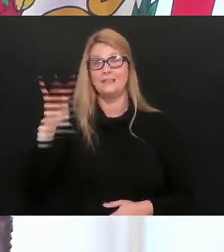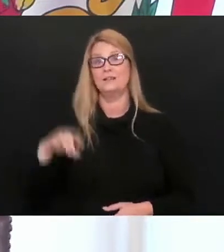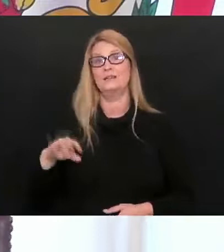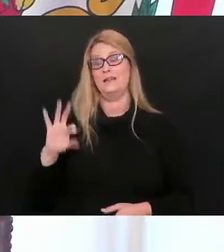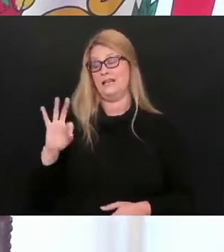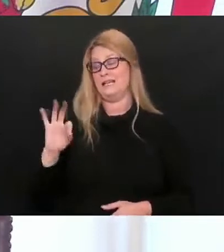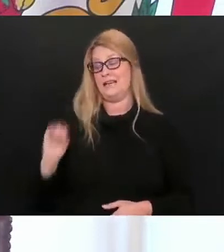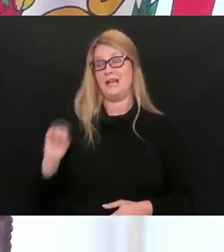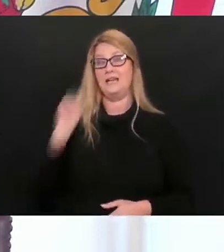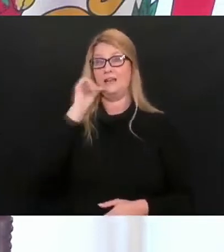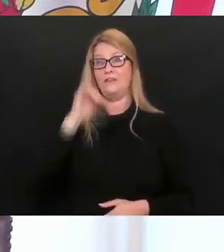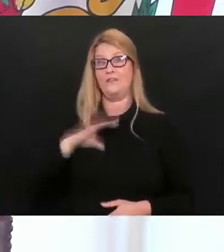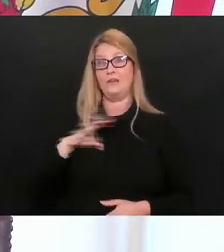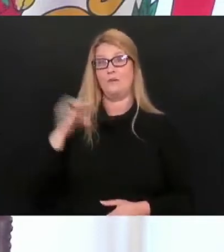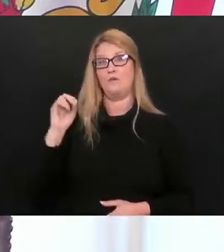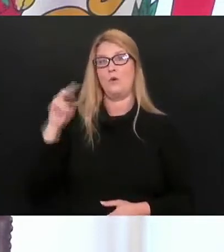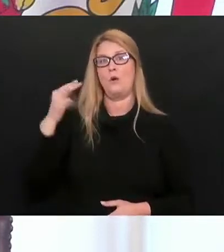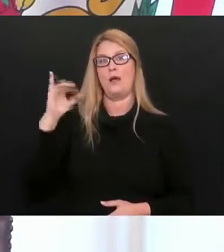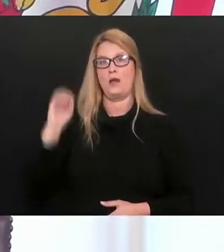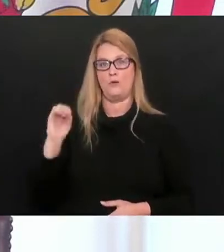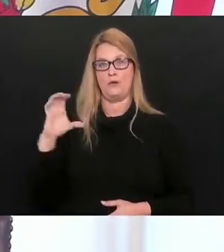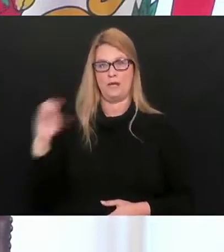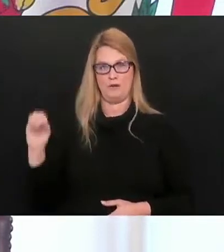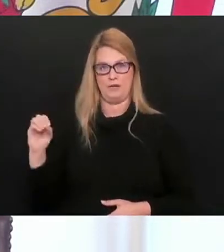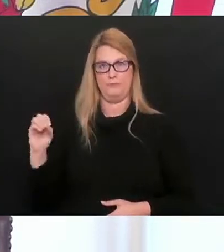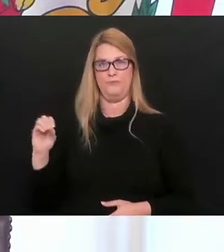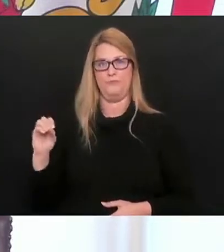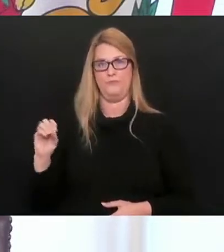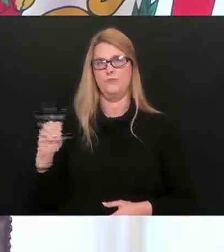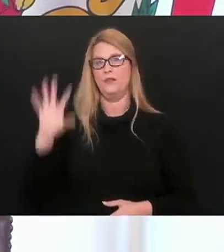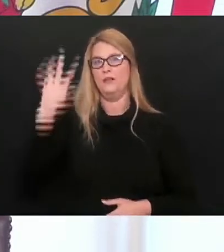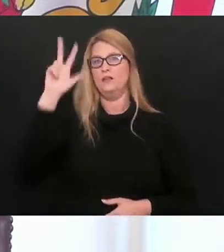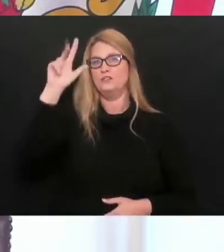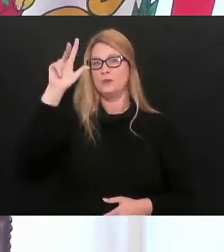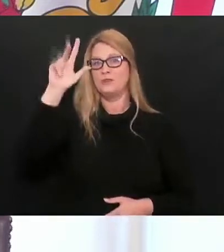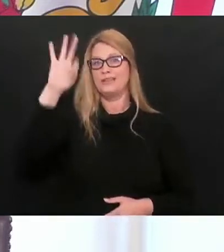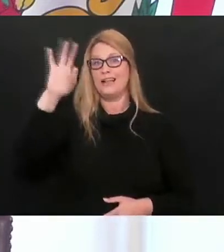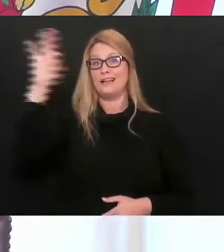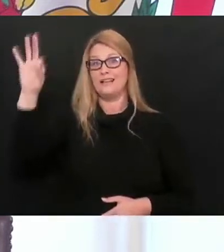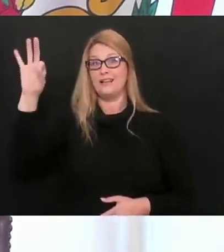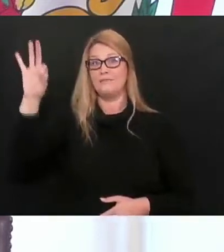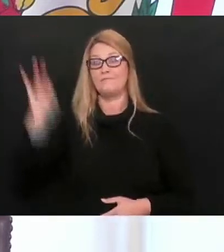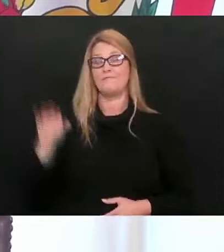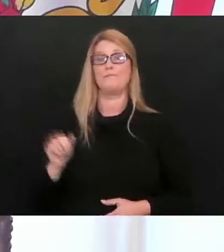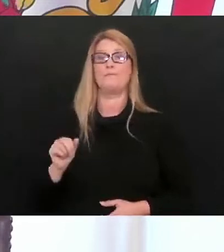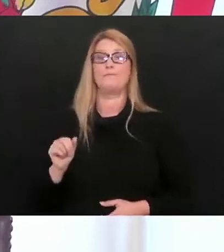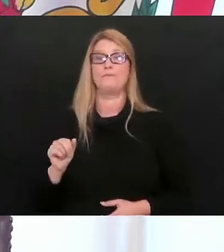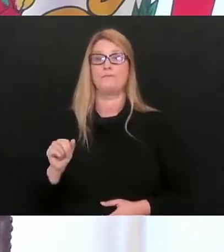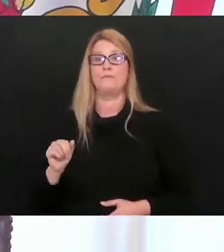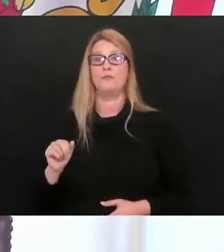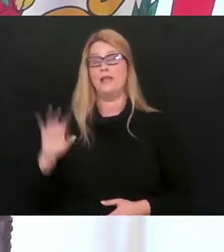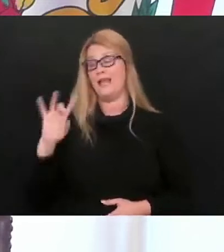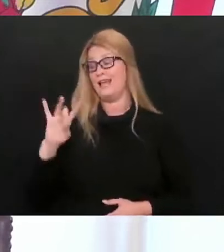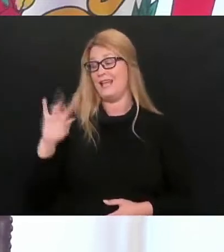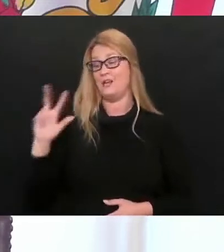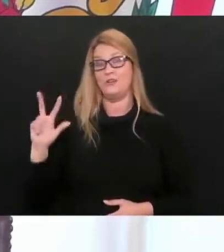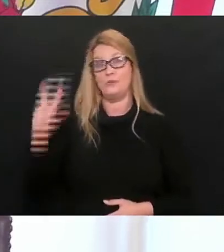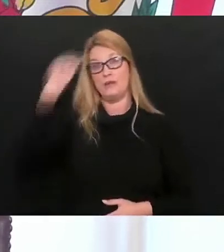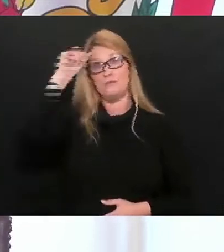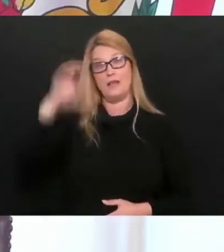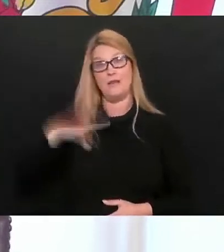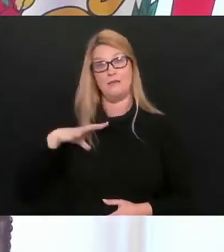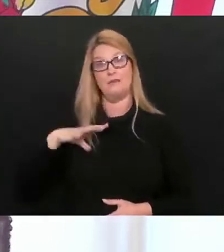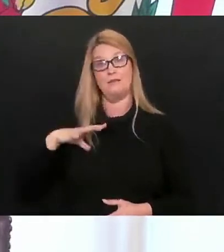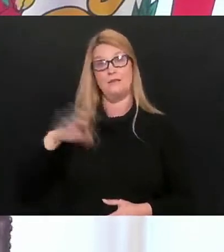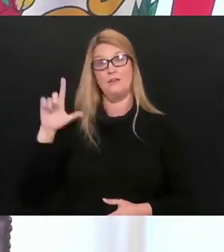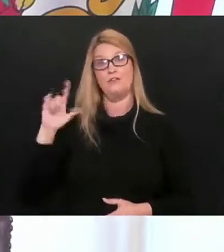90-year-old female from Ohio County. Our 2,399th death, a 83-year-old male from